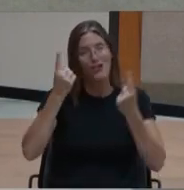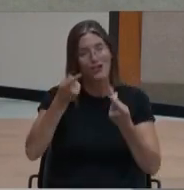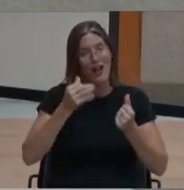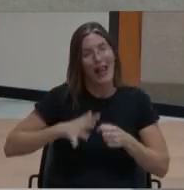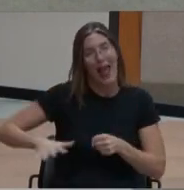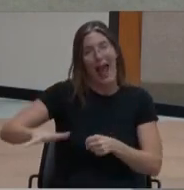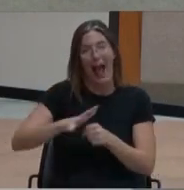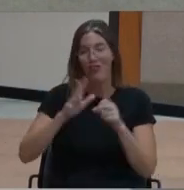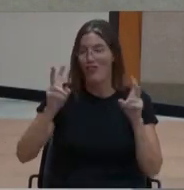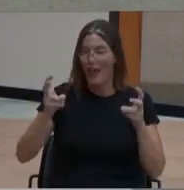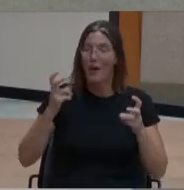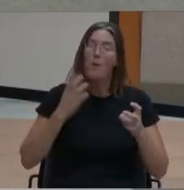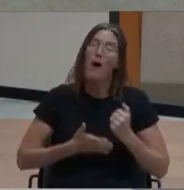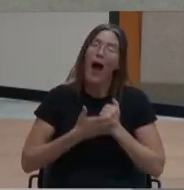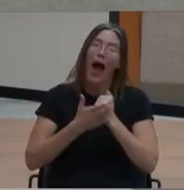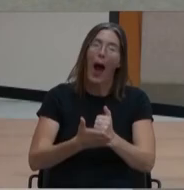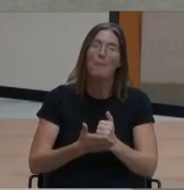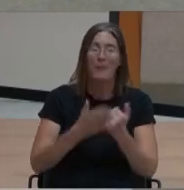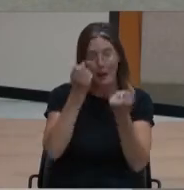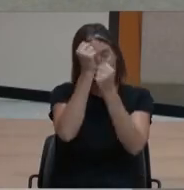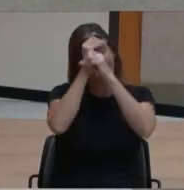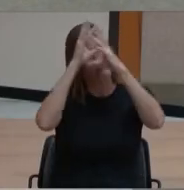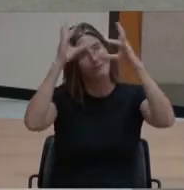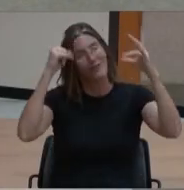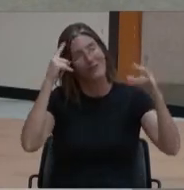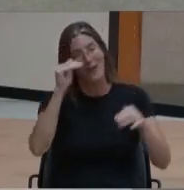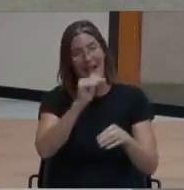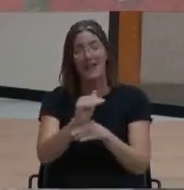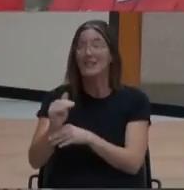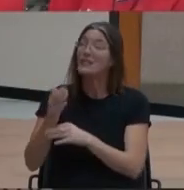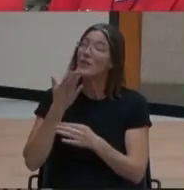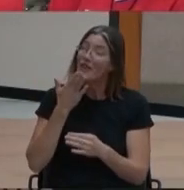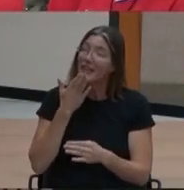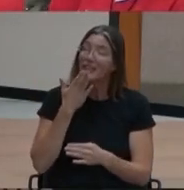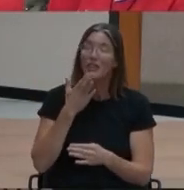rest of your evening and thank you for your time. Thank you.